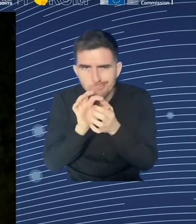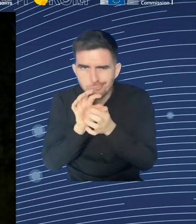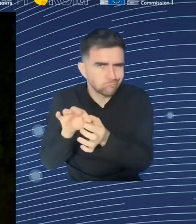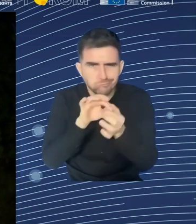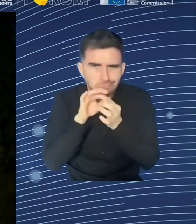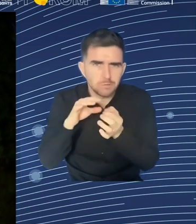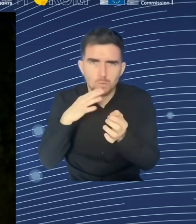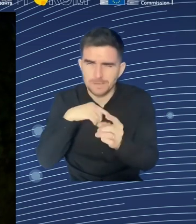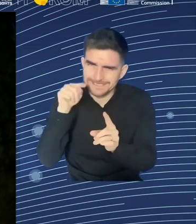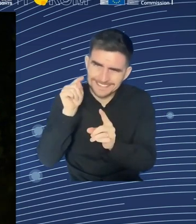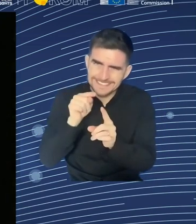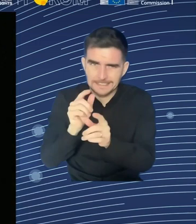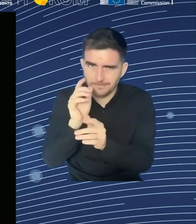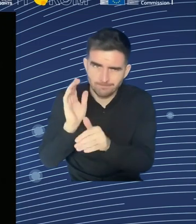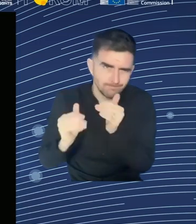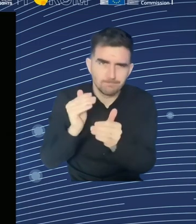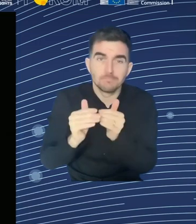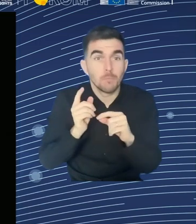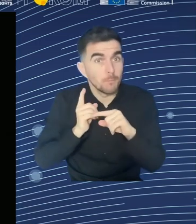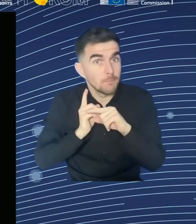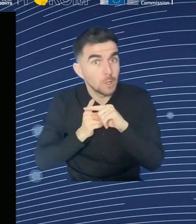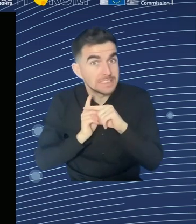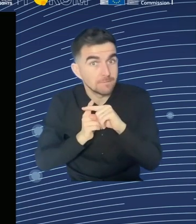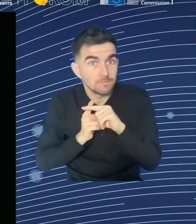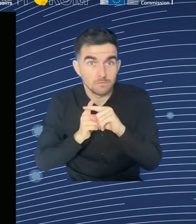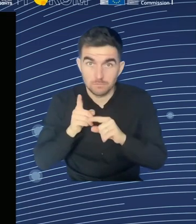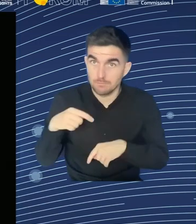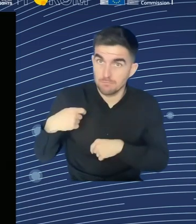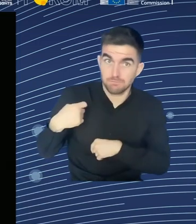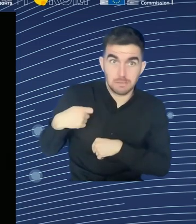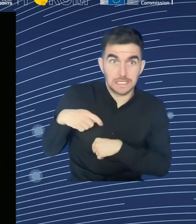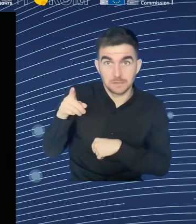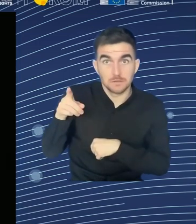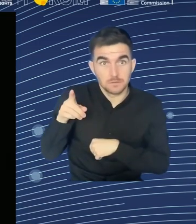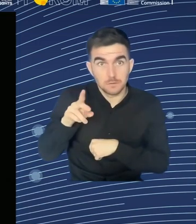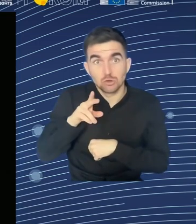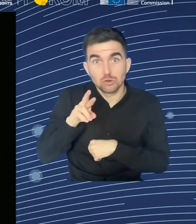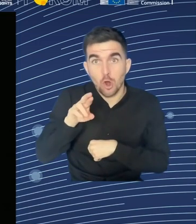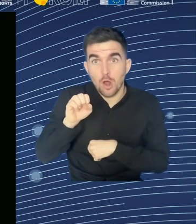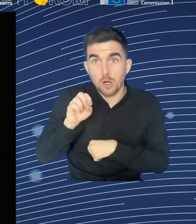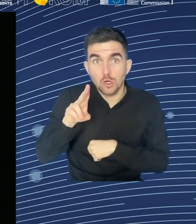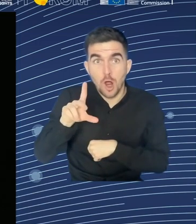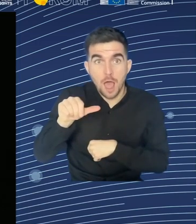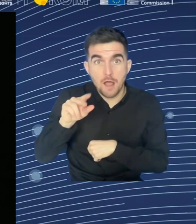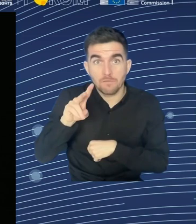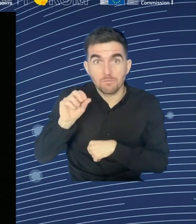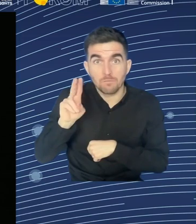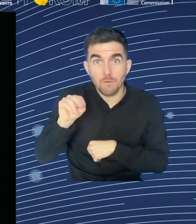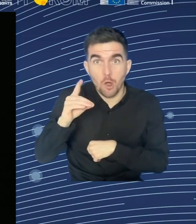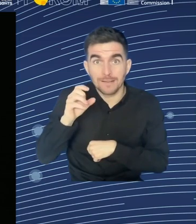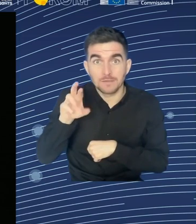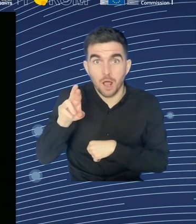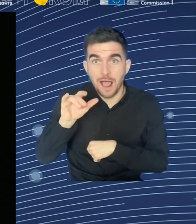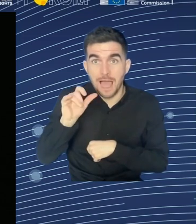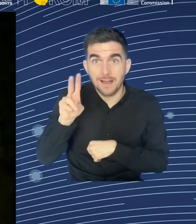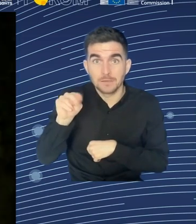for the European Commission. And, I mean, of course, looking at the situation and also the three key words, I want to start by commenting